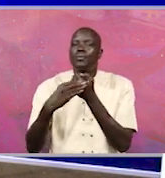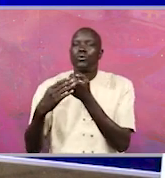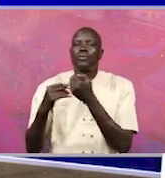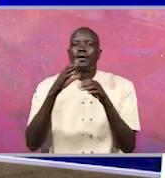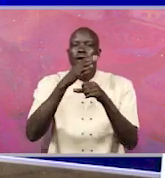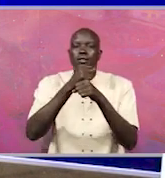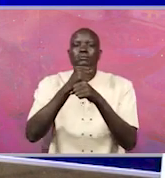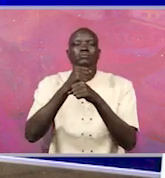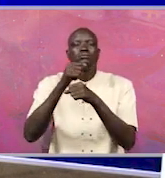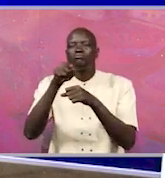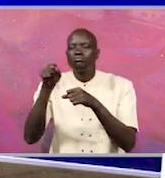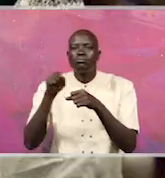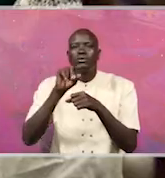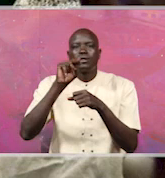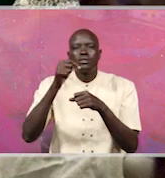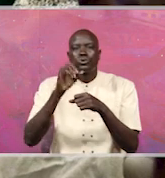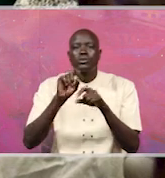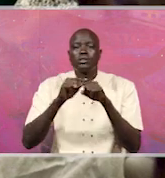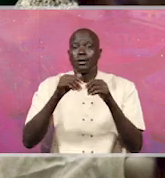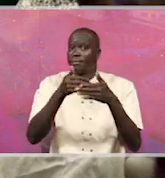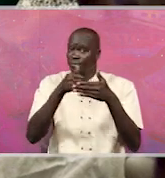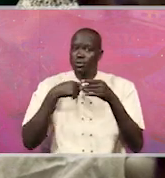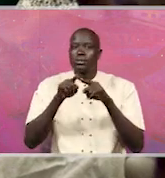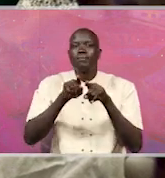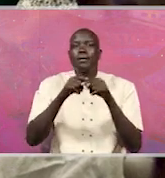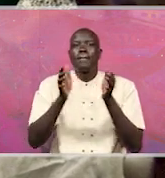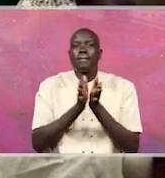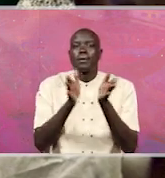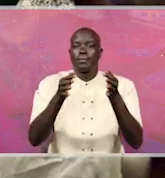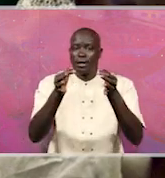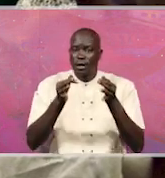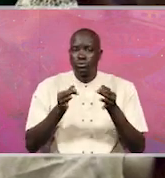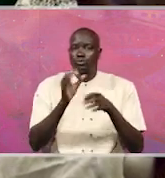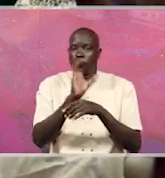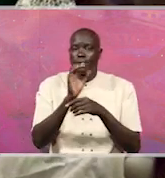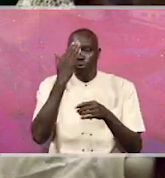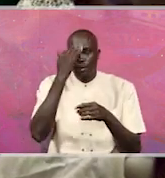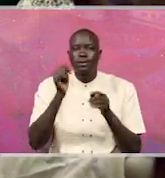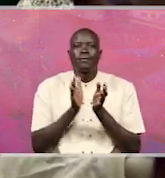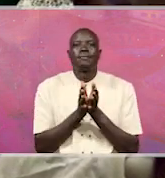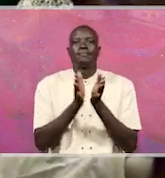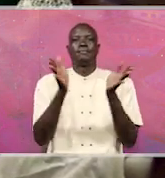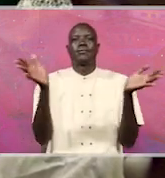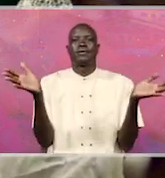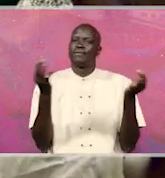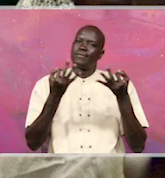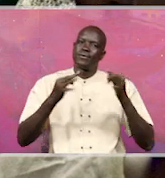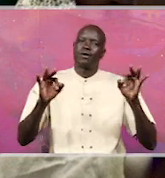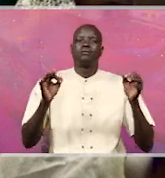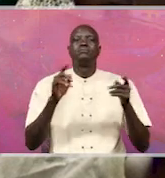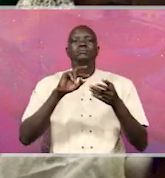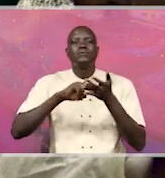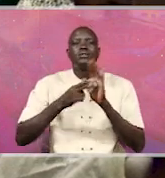they are mandated to act on them even before PAC produces their report. Because it becomes a public document and it is a report of the